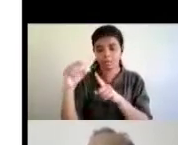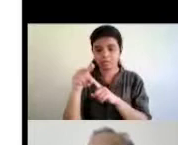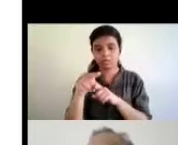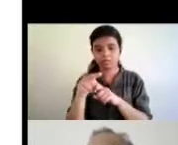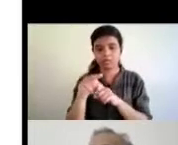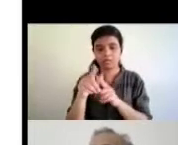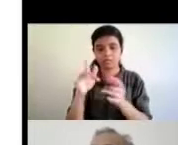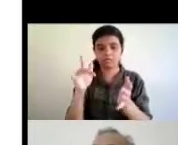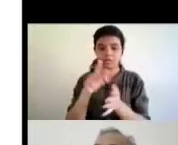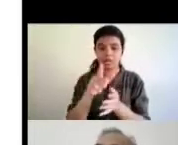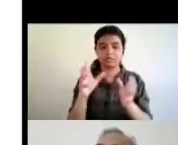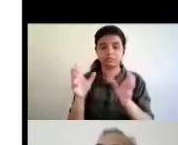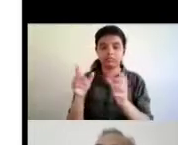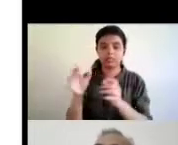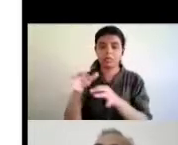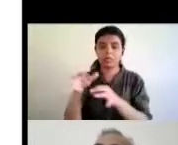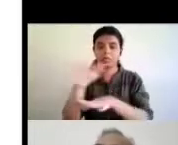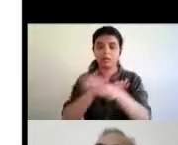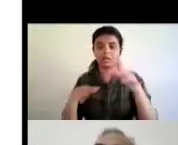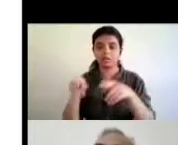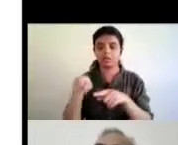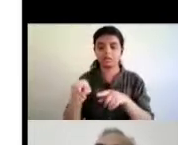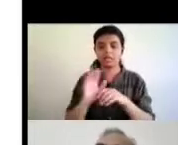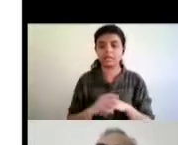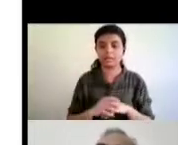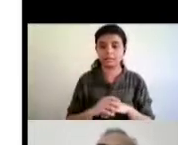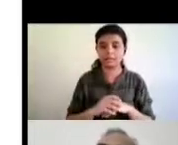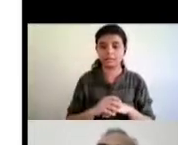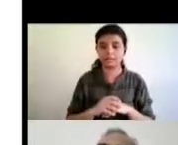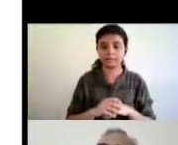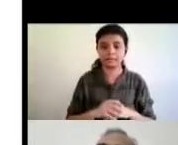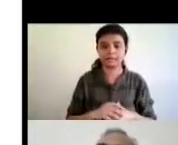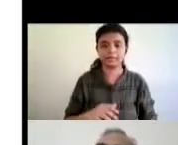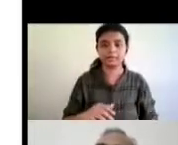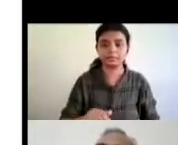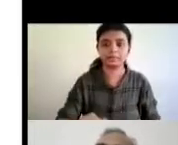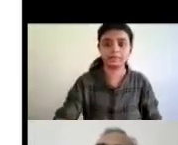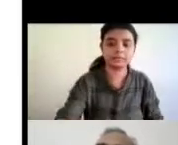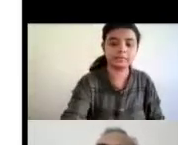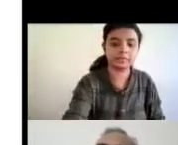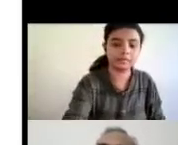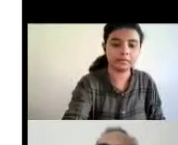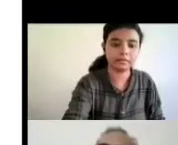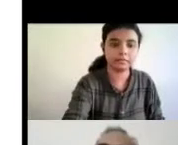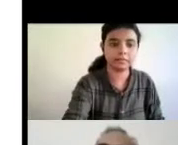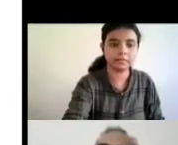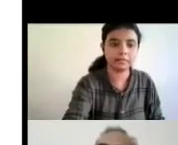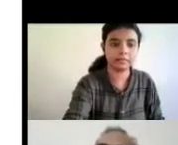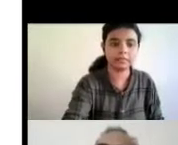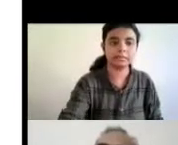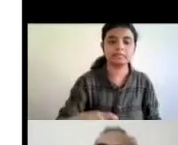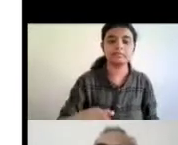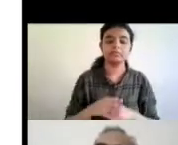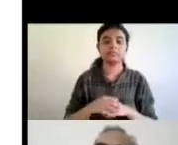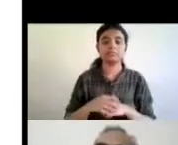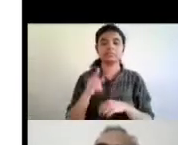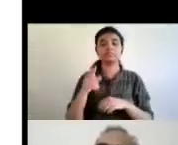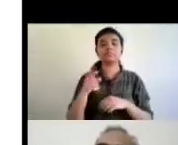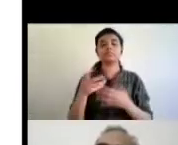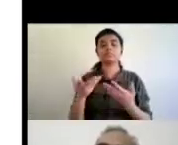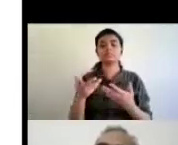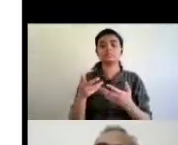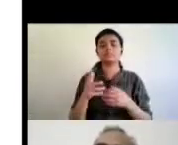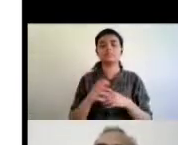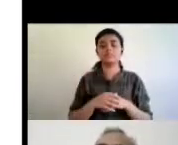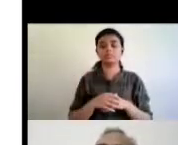from the stakeholders platform uh the stakeholders platform uh created